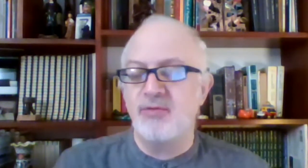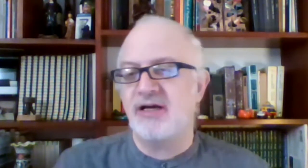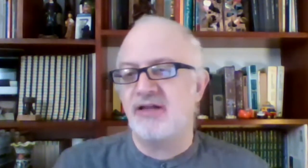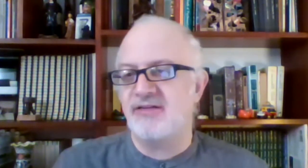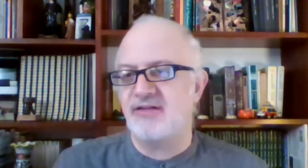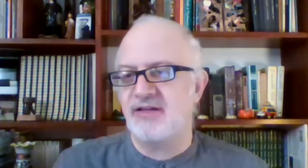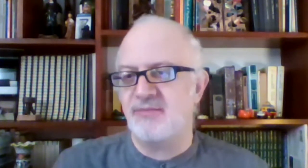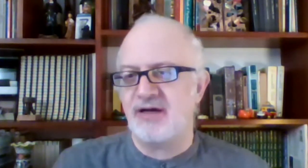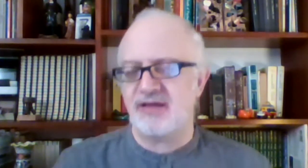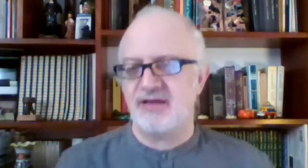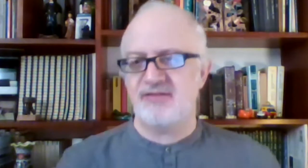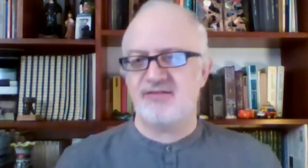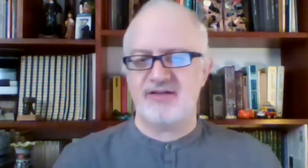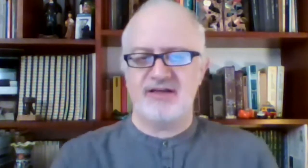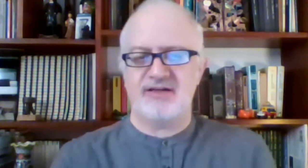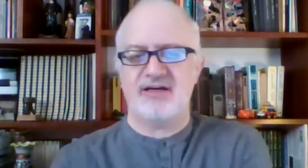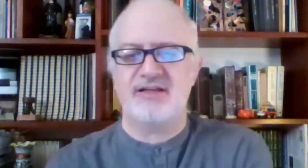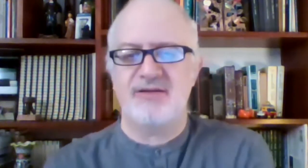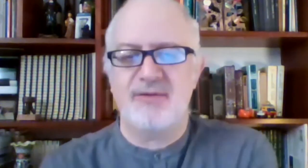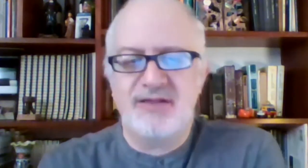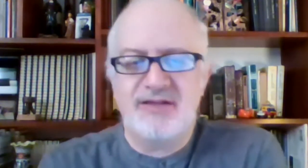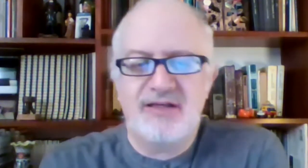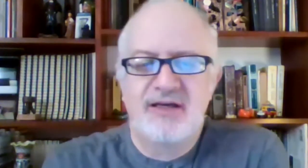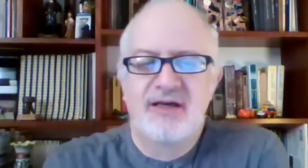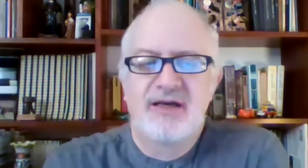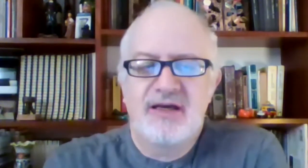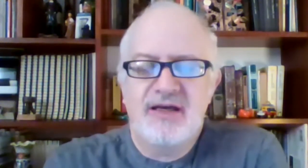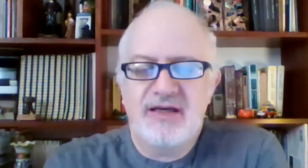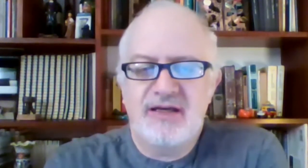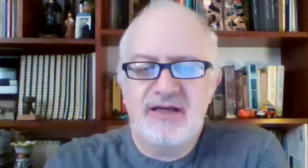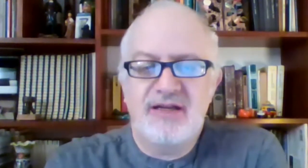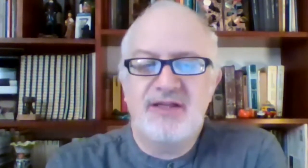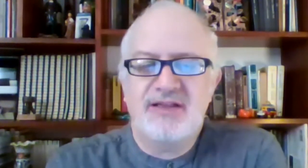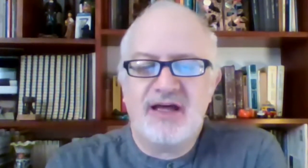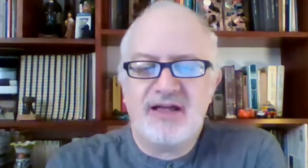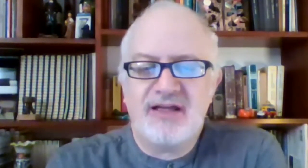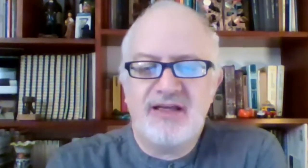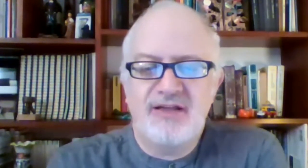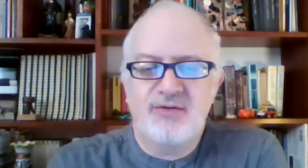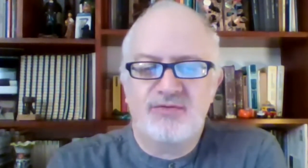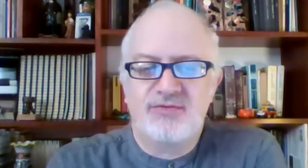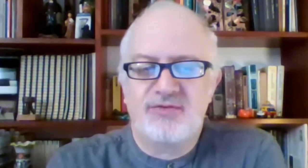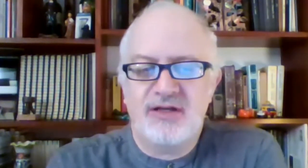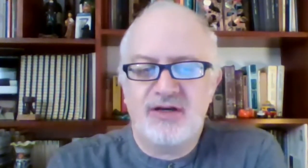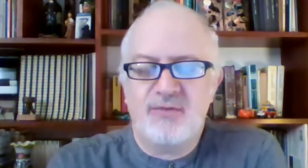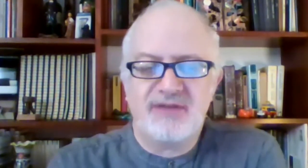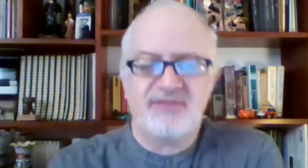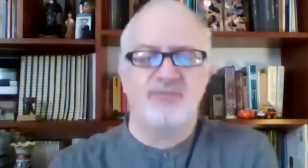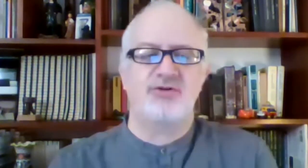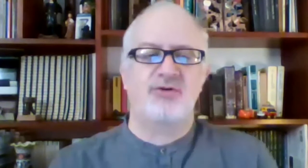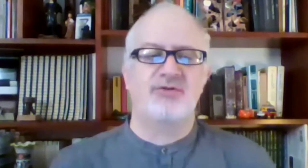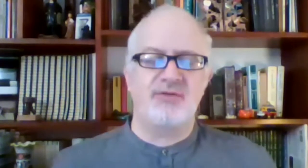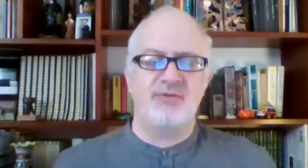In Spanish, the public presence of this subject is relatively limited.